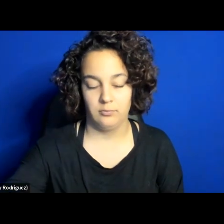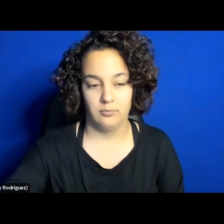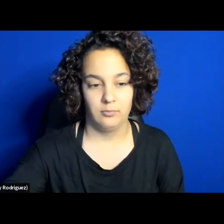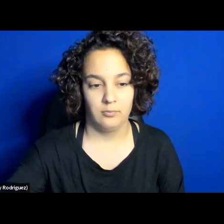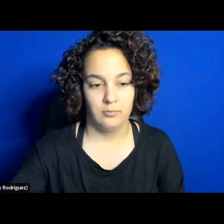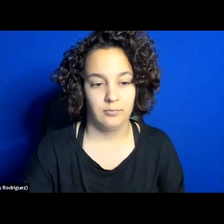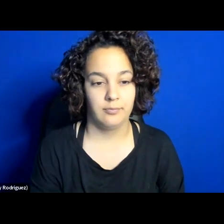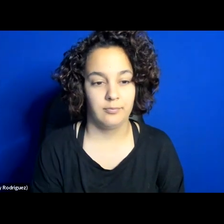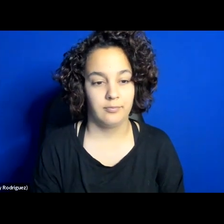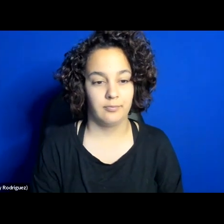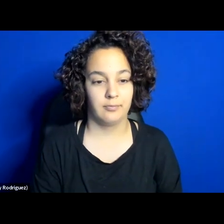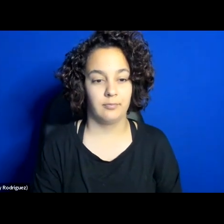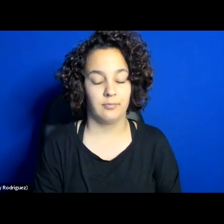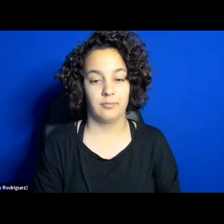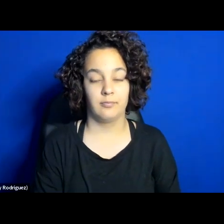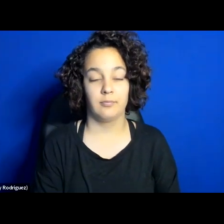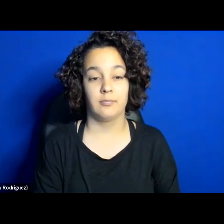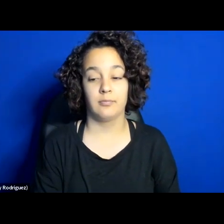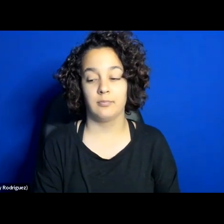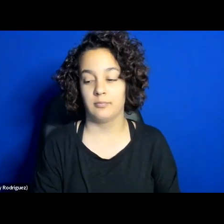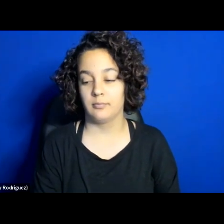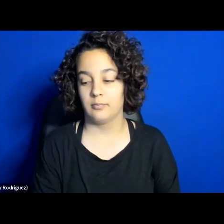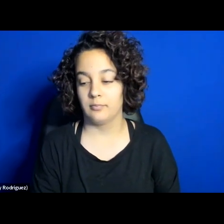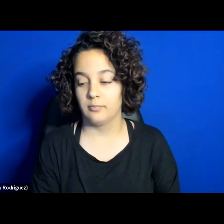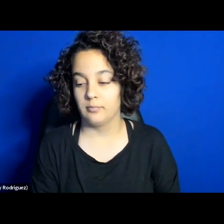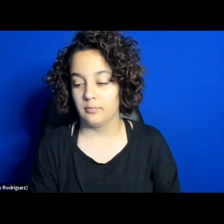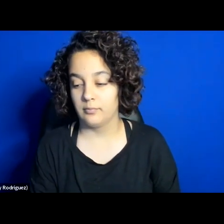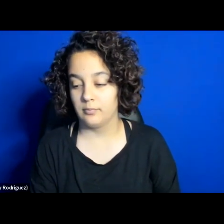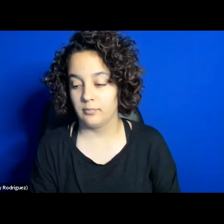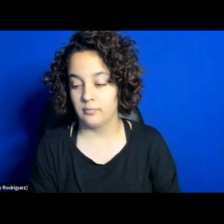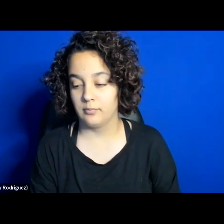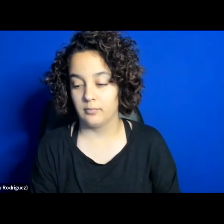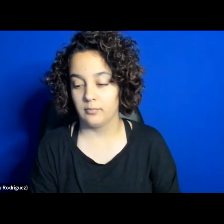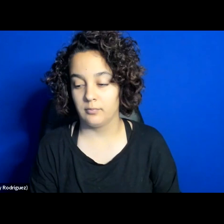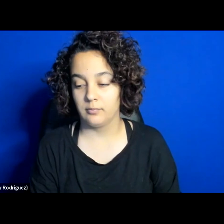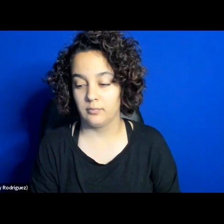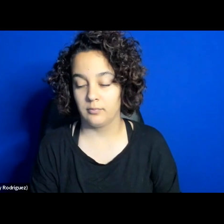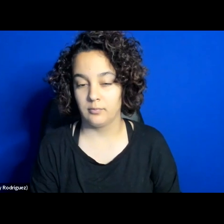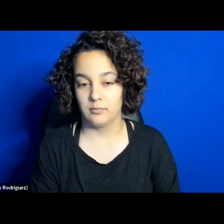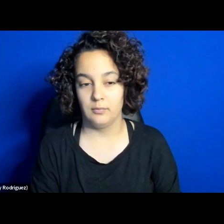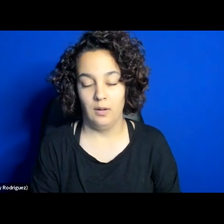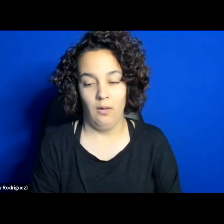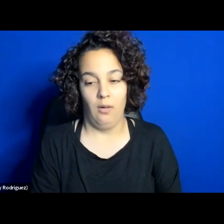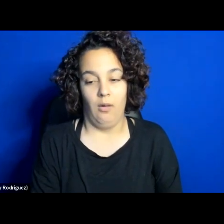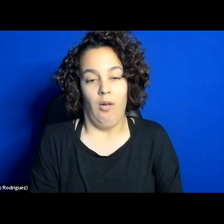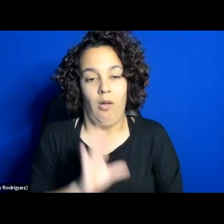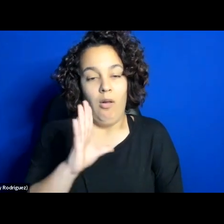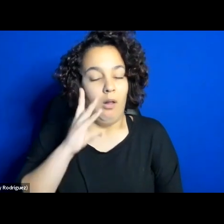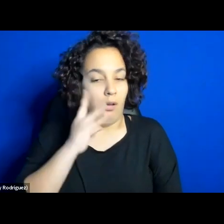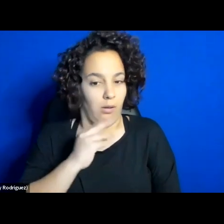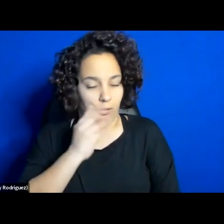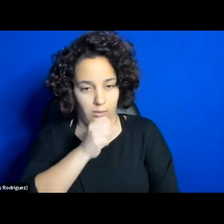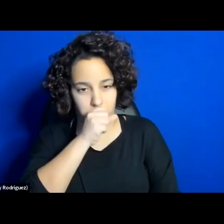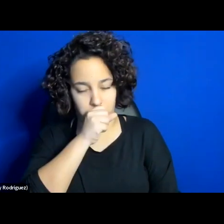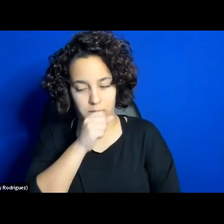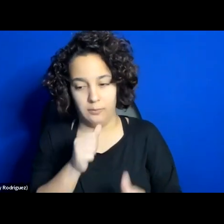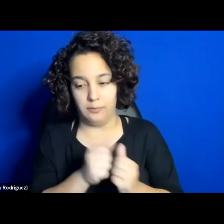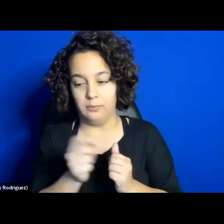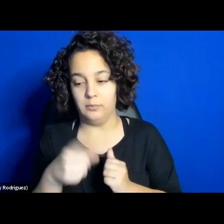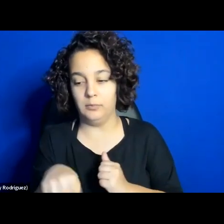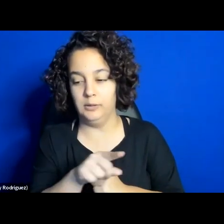Dr. To actually ask Kayvon about your experience of moving between Iran and Europe, mostly